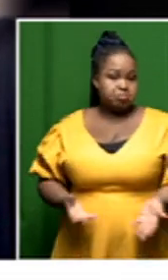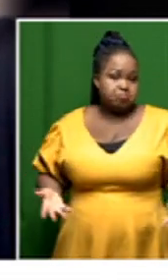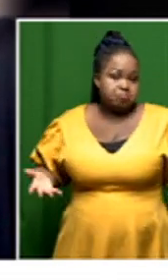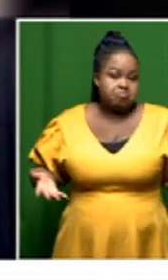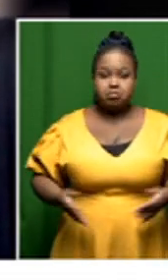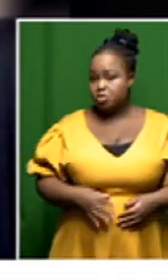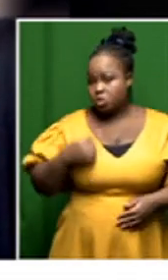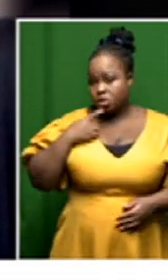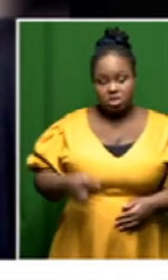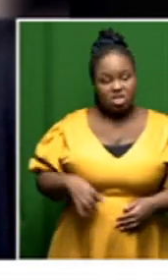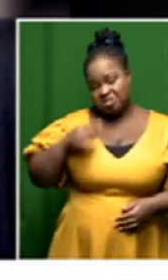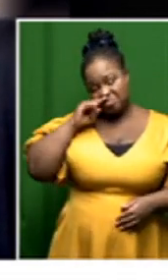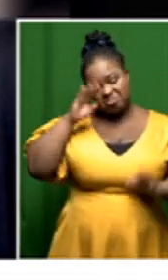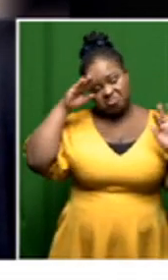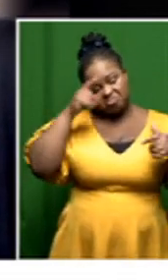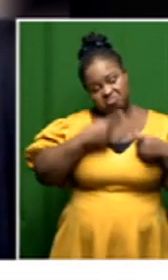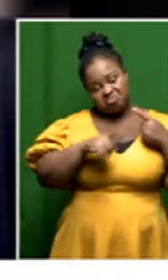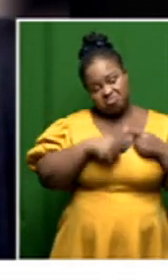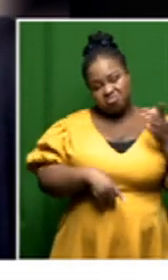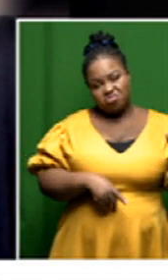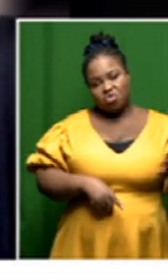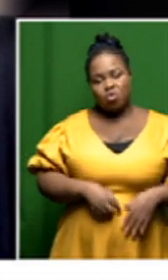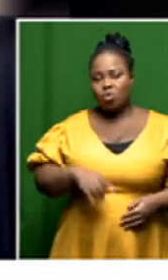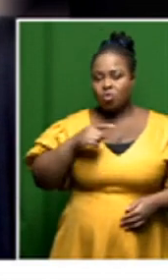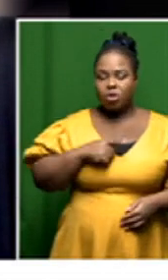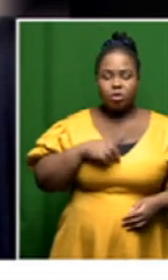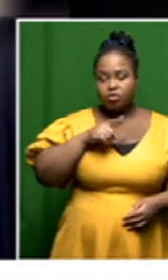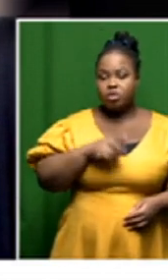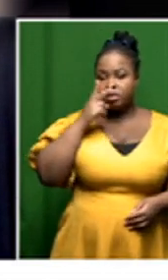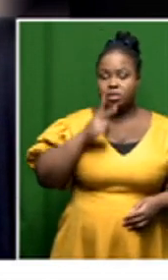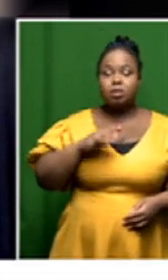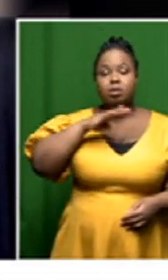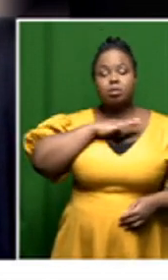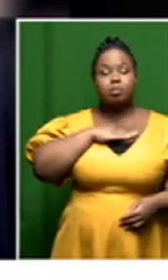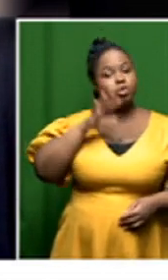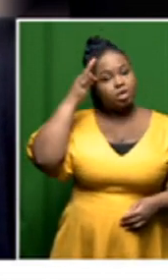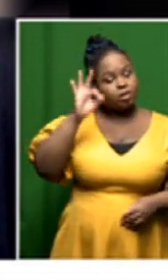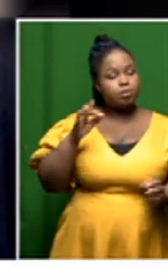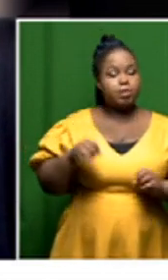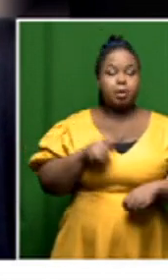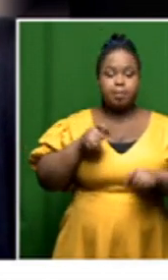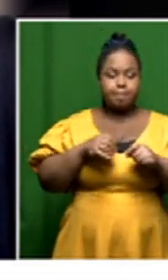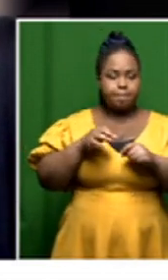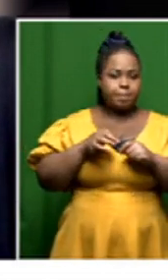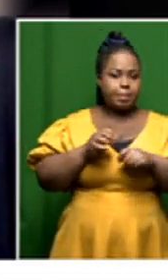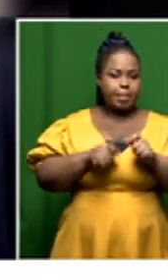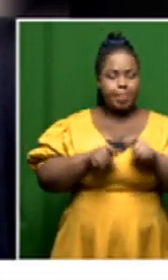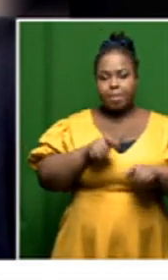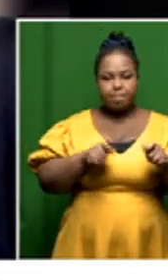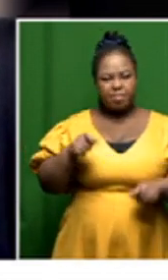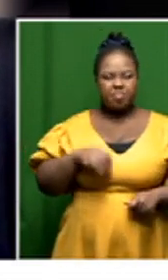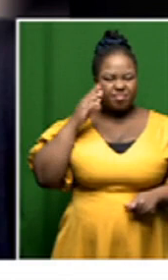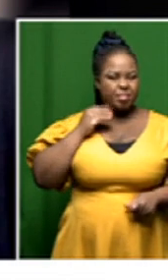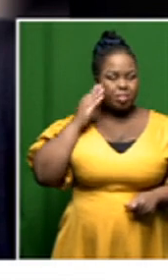gary now is a mickey mouse compared to the armed forces of the apartheid government the mass of people had to face